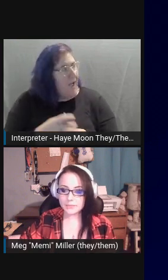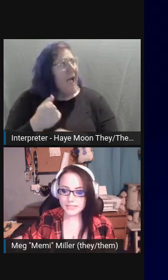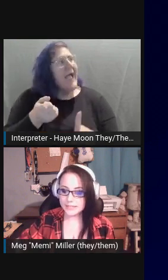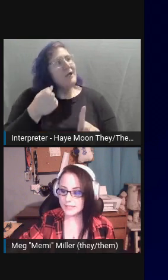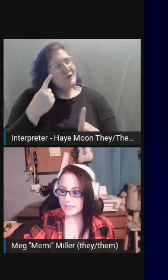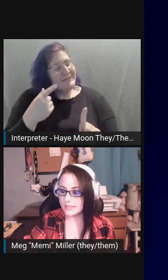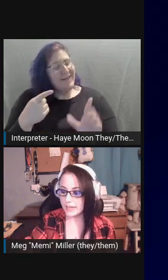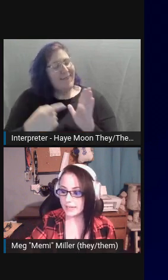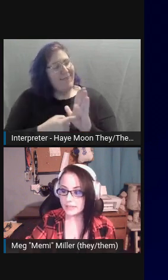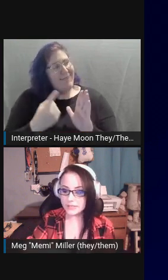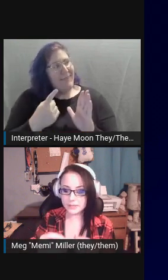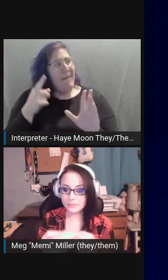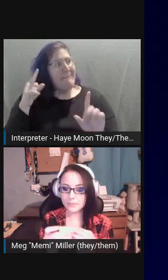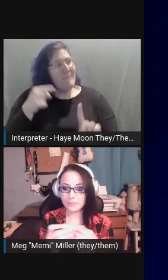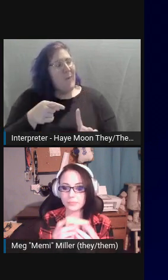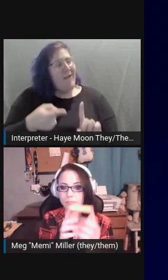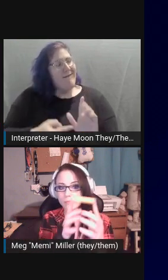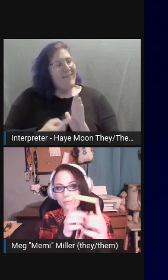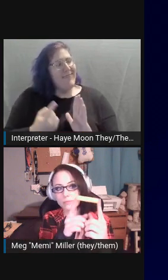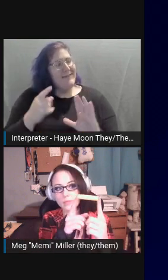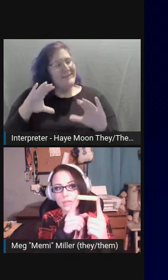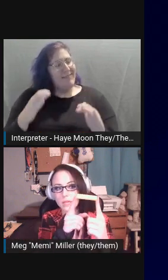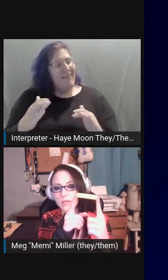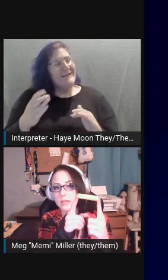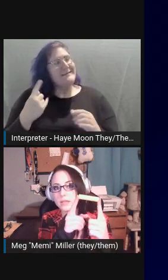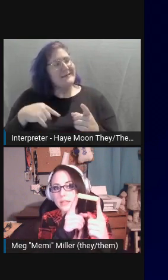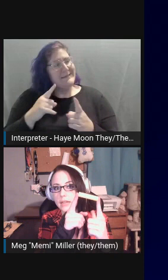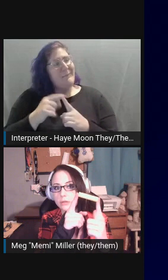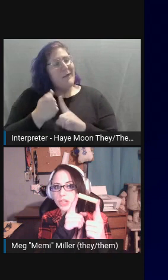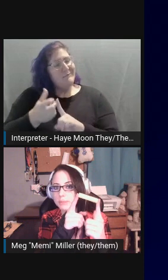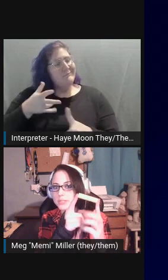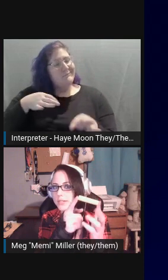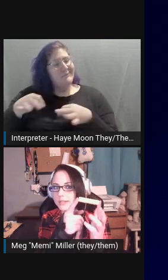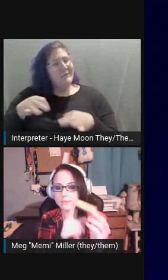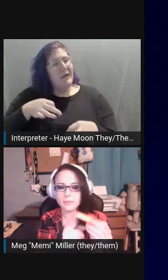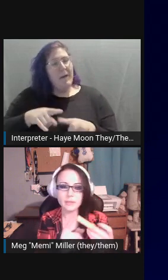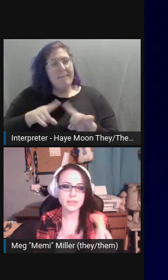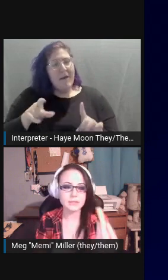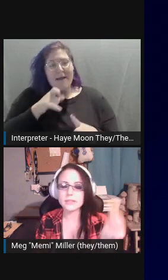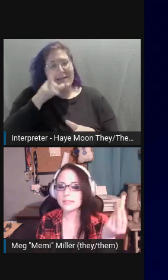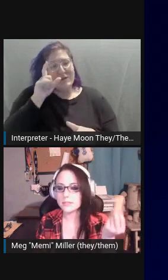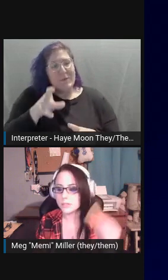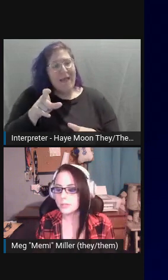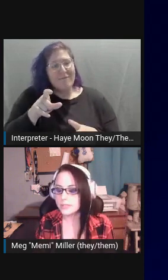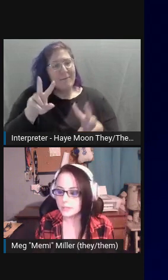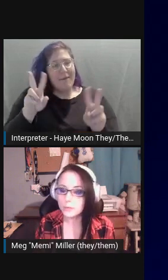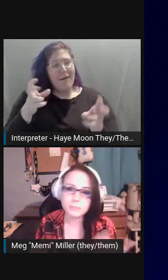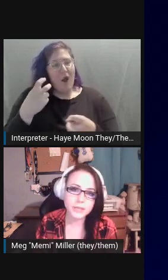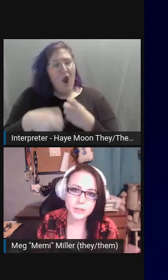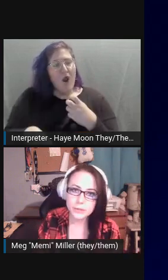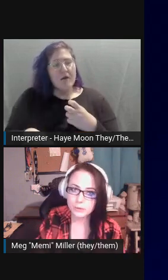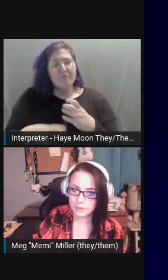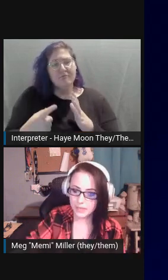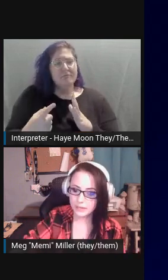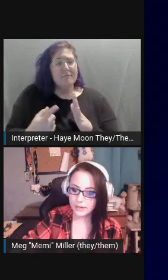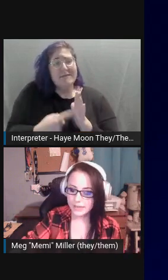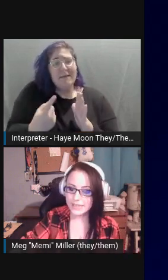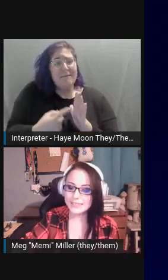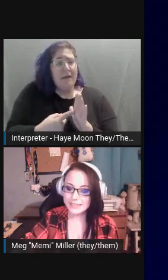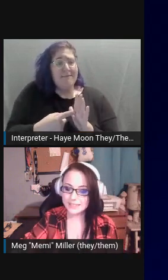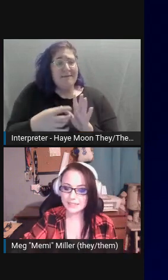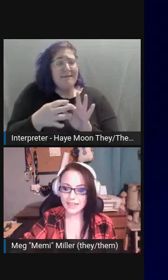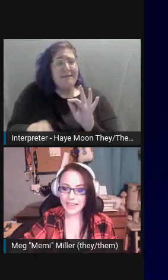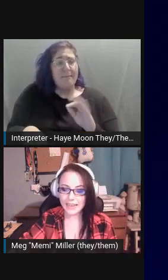Sometimes it's as easy as yellow chapstick. I mean, that's a super easy one, but you know what I mean.